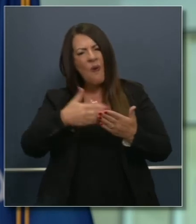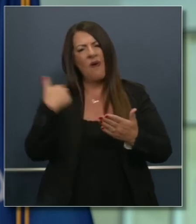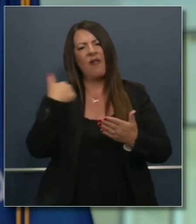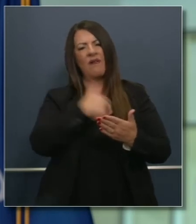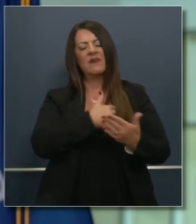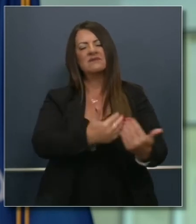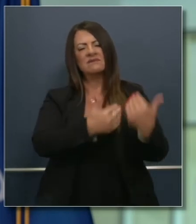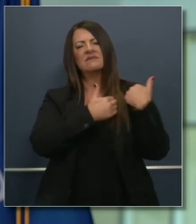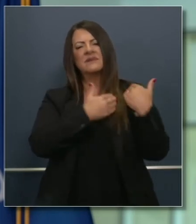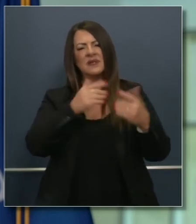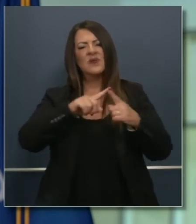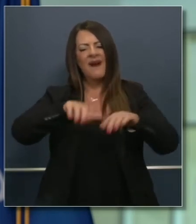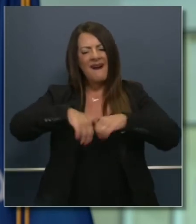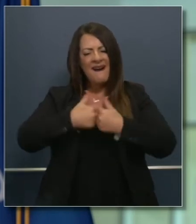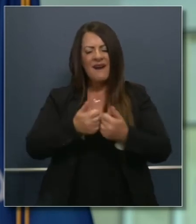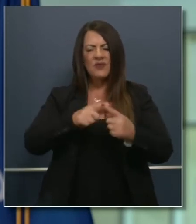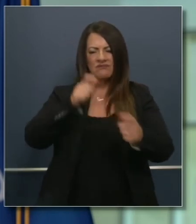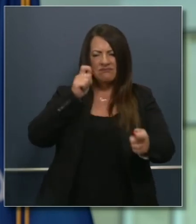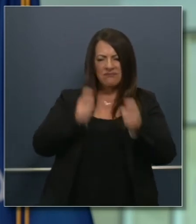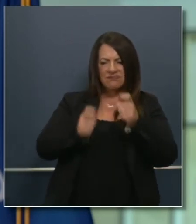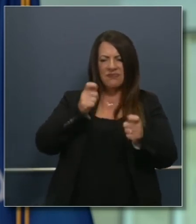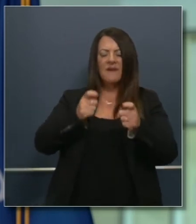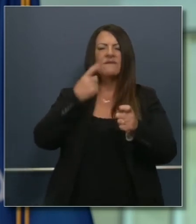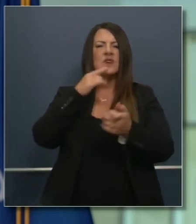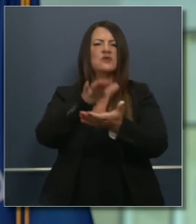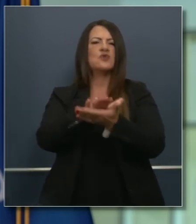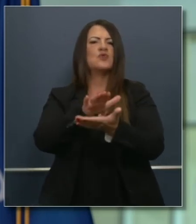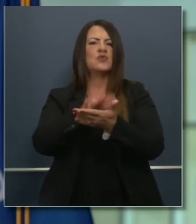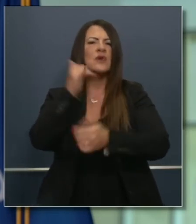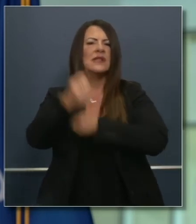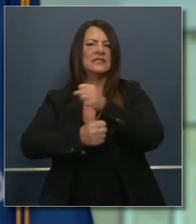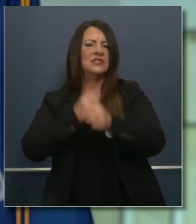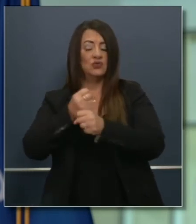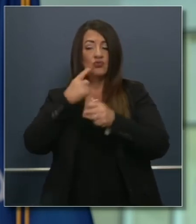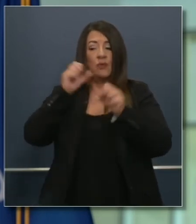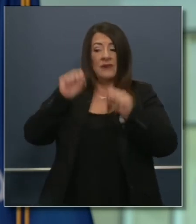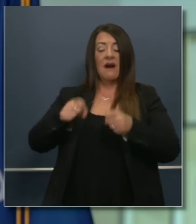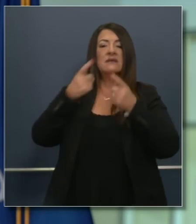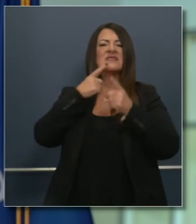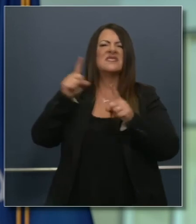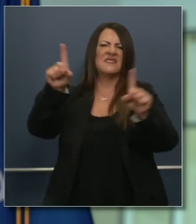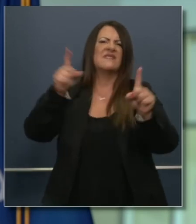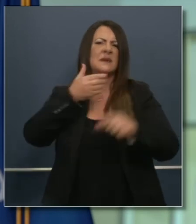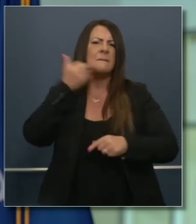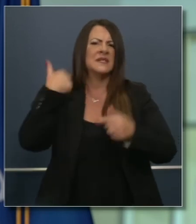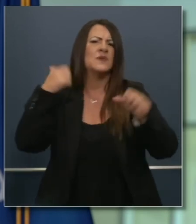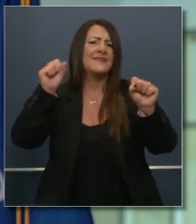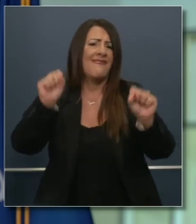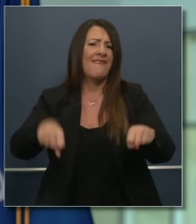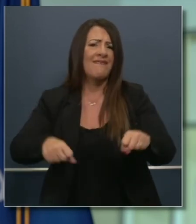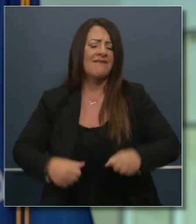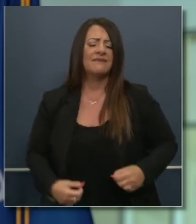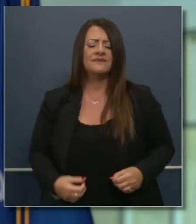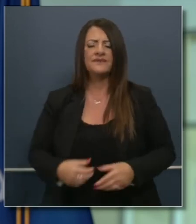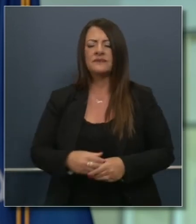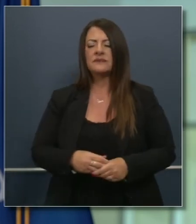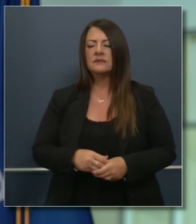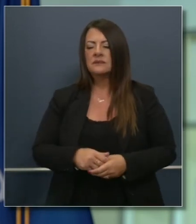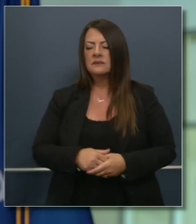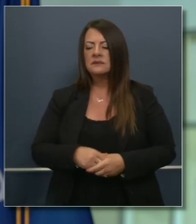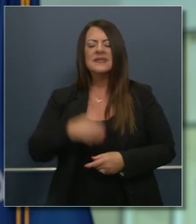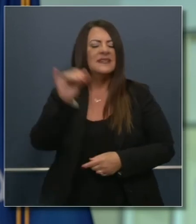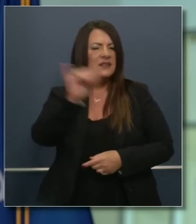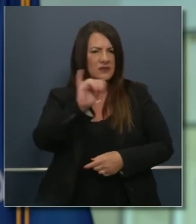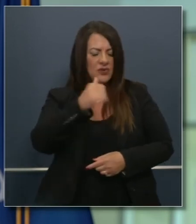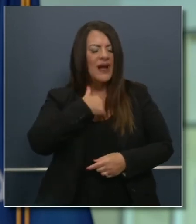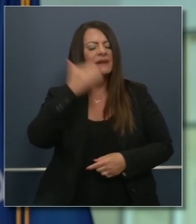this school year modified as it will be as successful as we possibly can and I also am very mindful